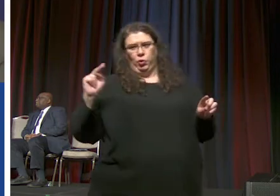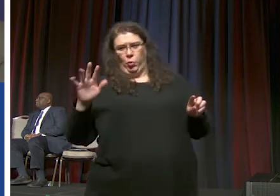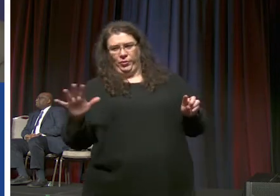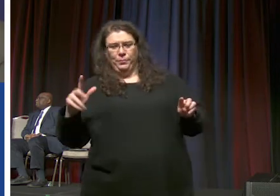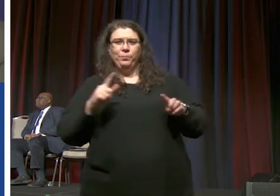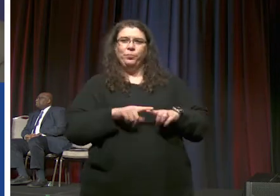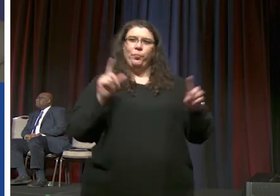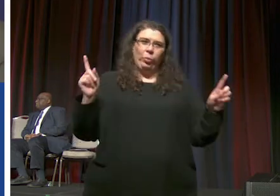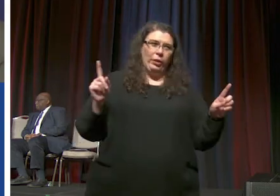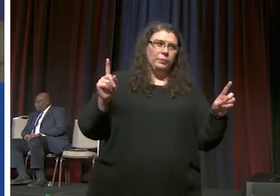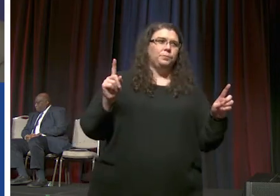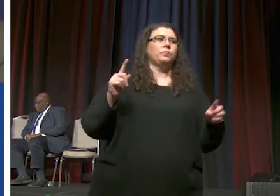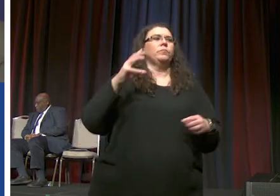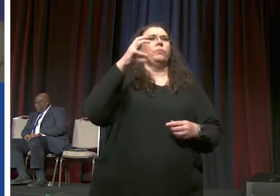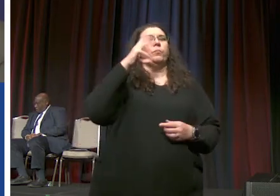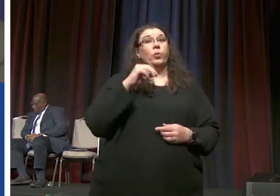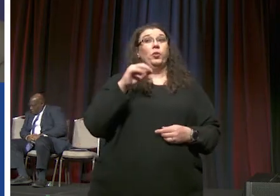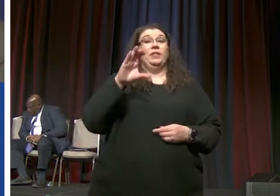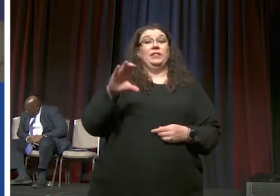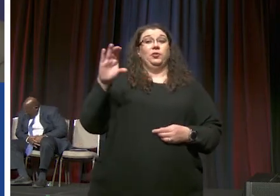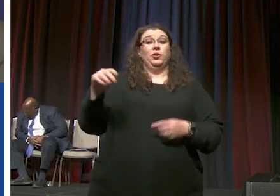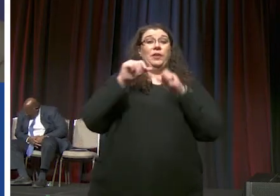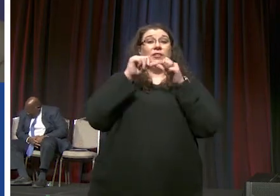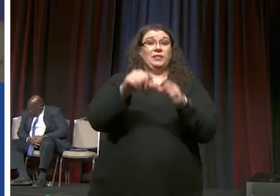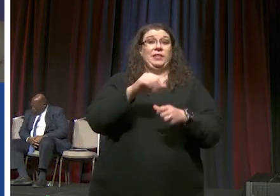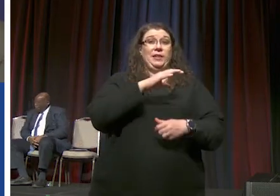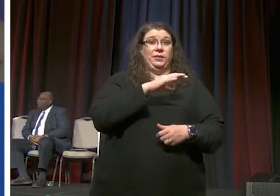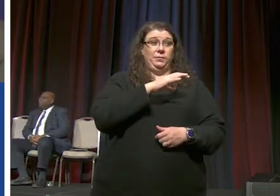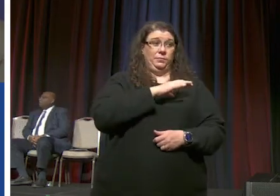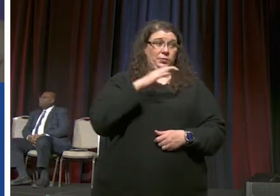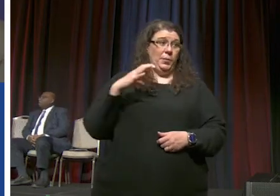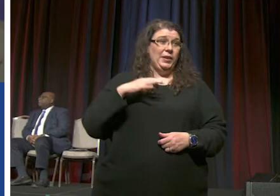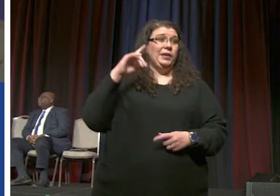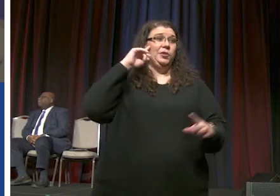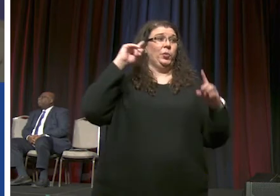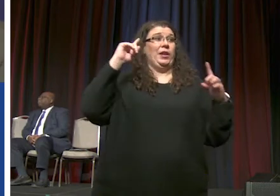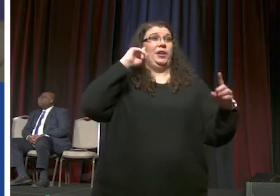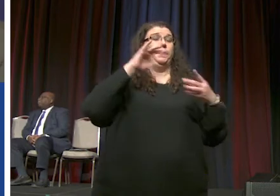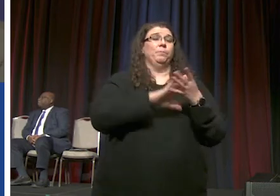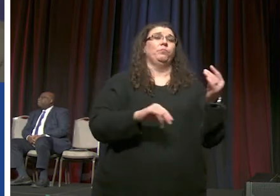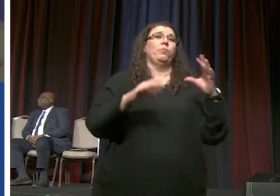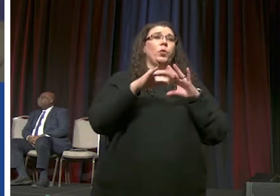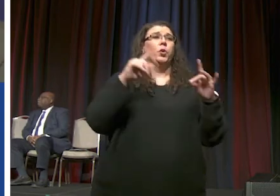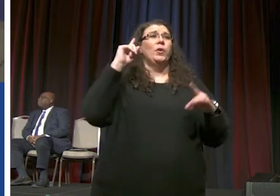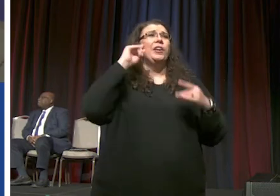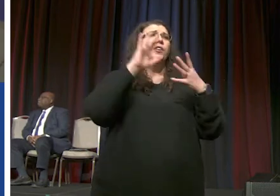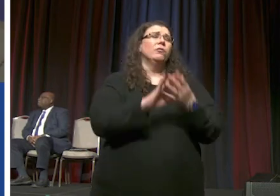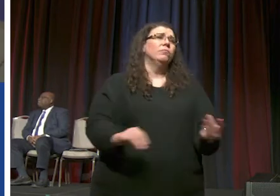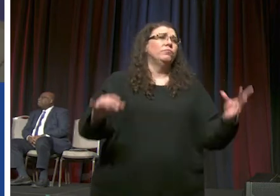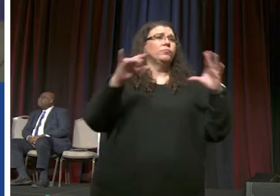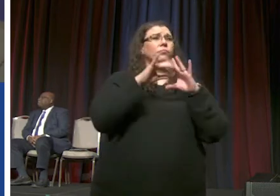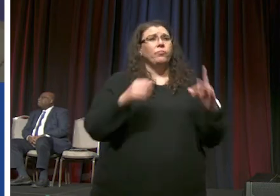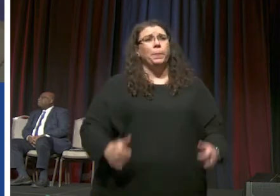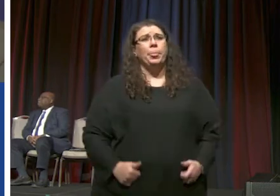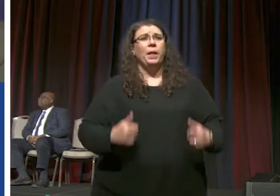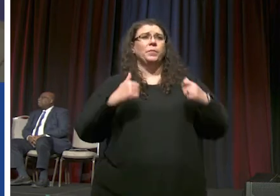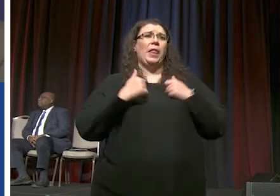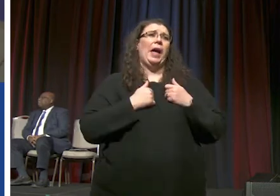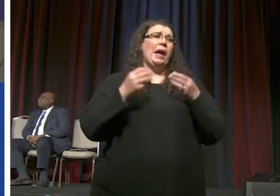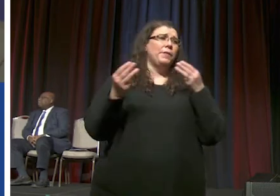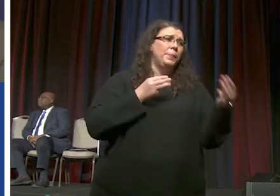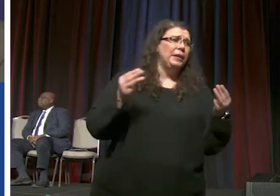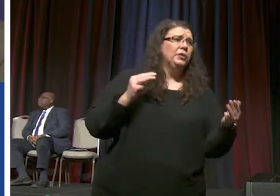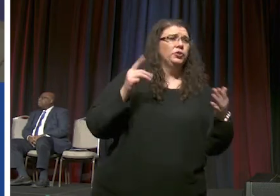being with the central conference um standing committee is that we hear stories we hear the narratives of life in ministry